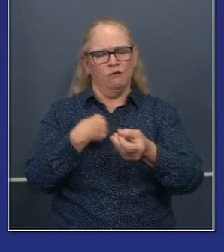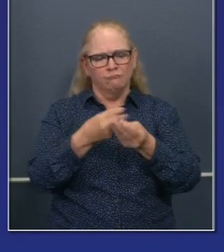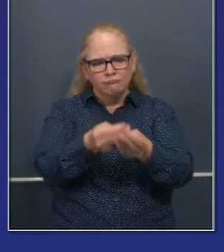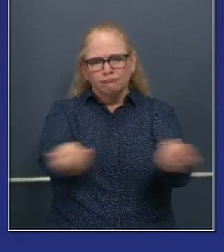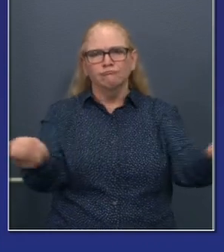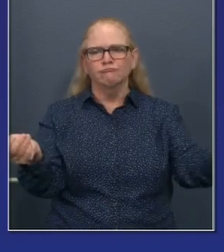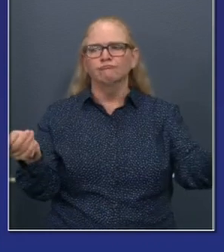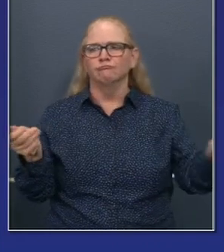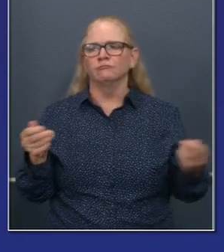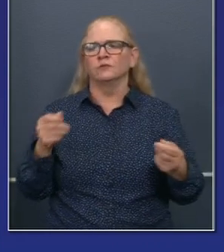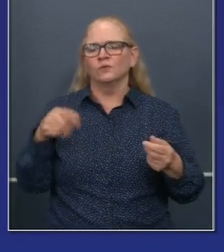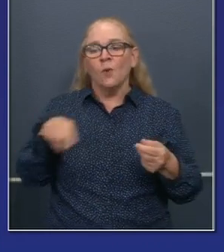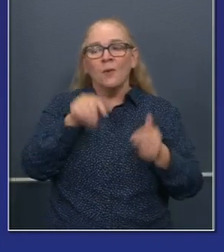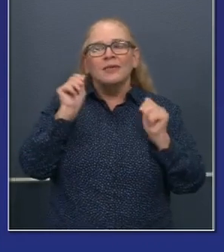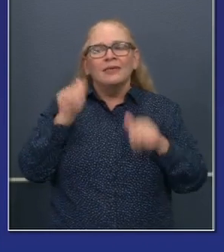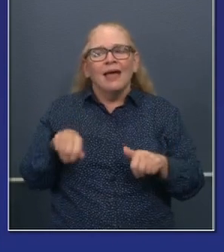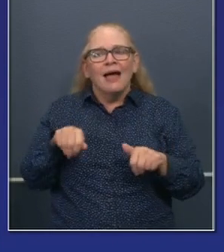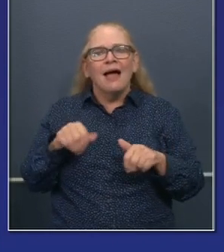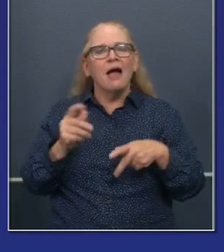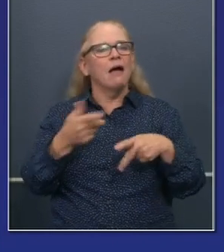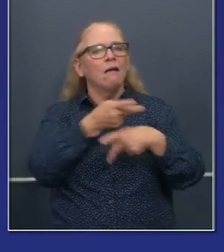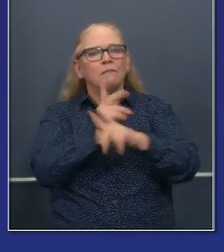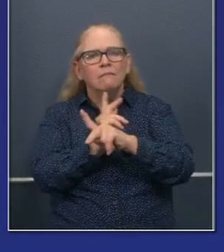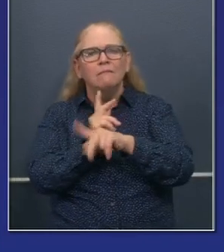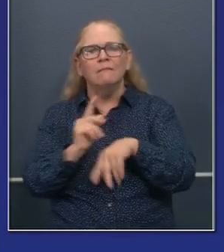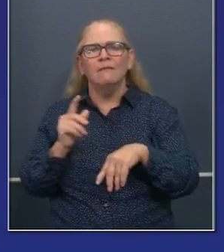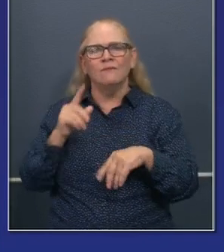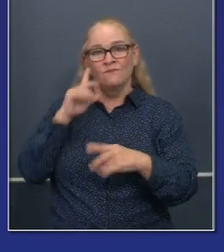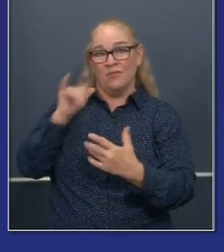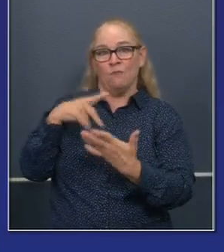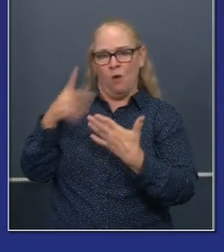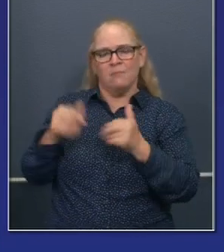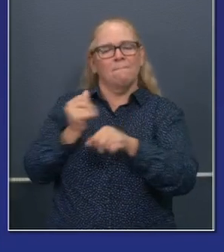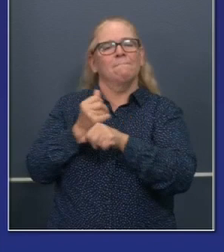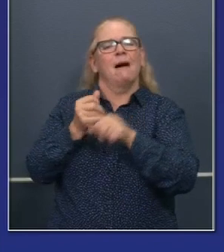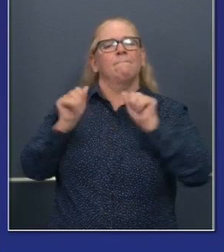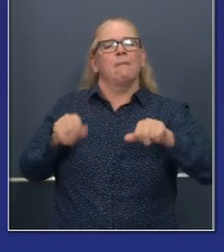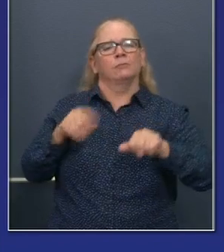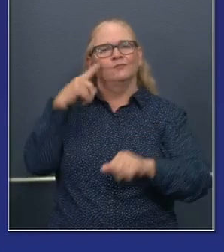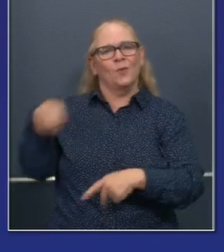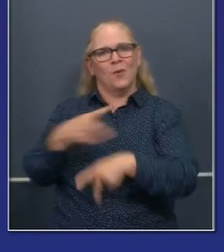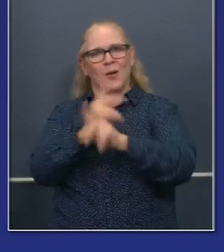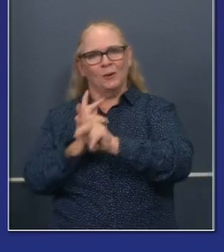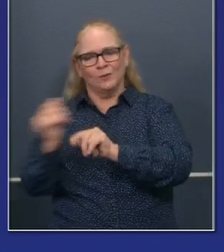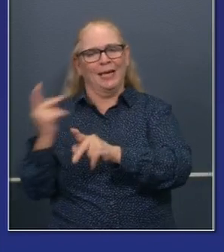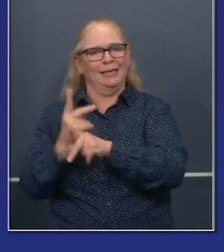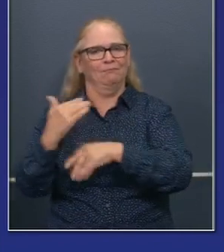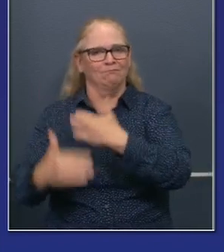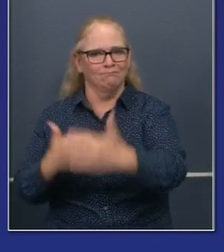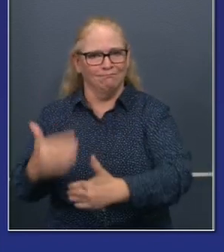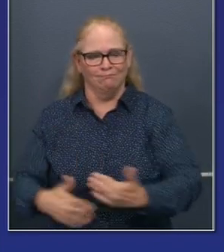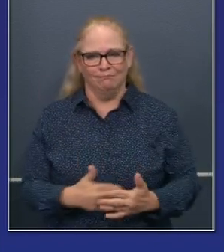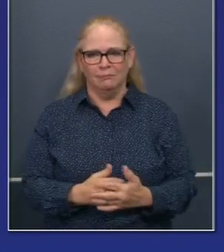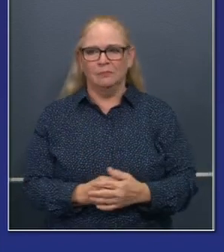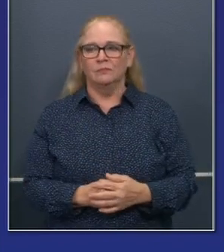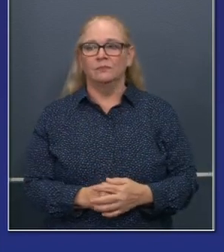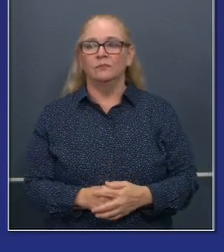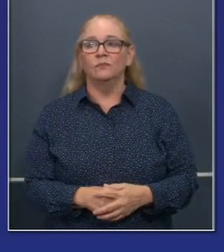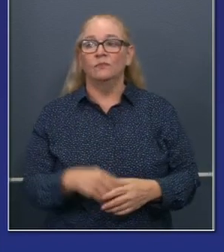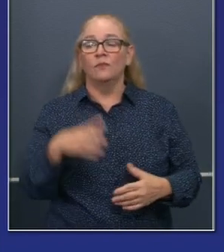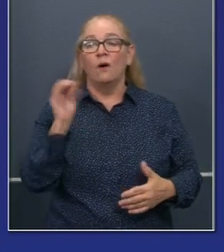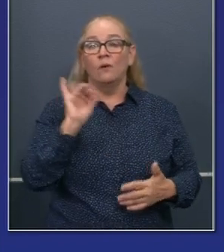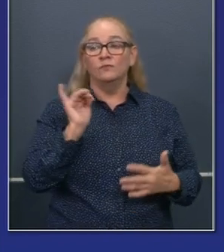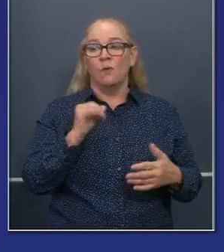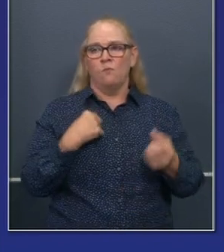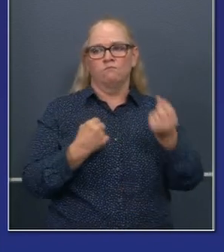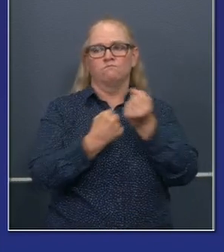opportunity, uh, for loans during these very difficult period of time. Accordingly, we've also focused our efforts on supporting organic